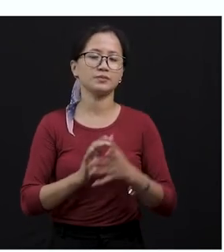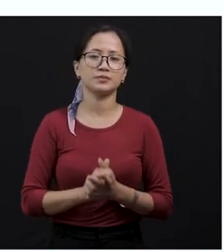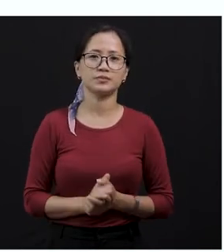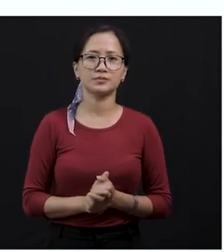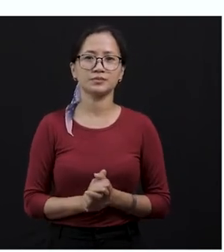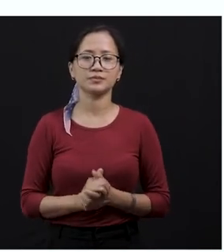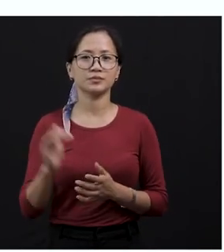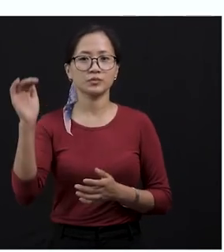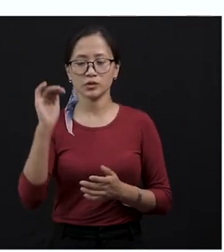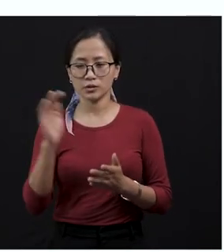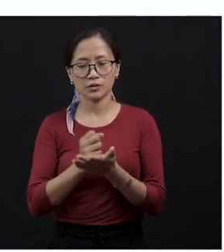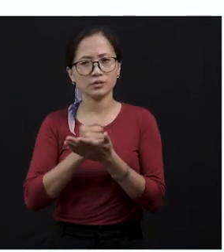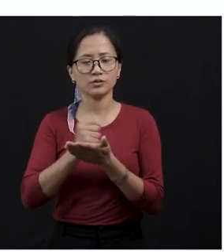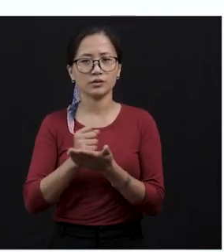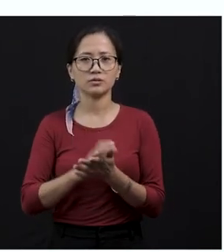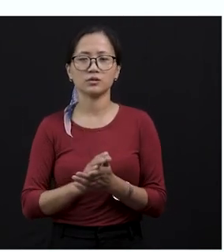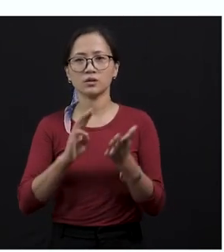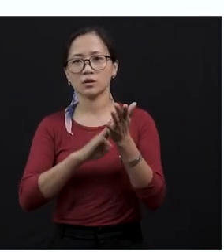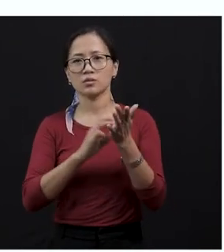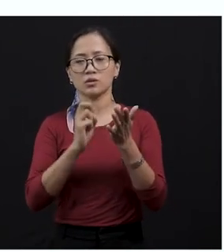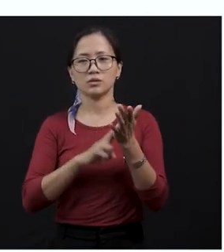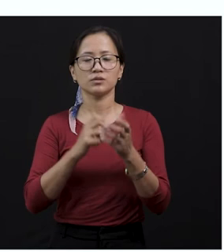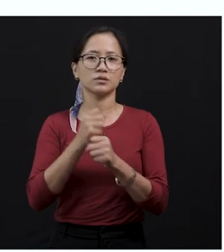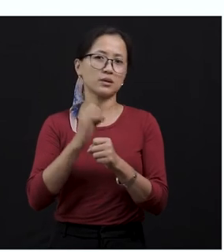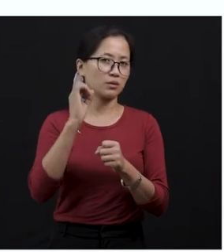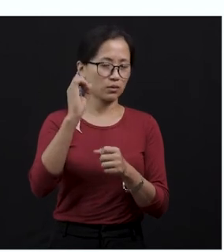snake, the cobra tried to attack the mangos again.